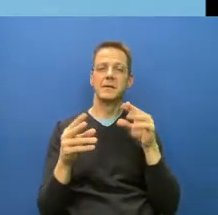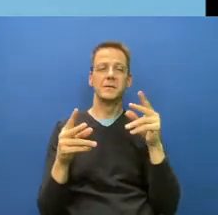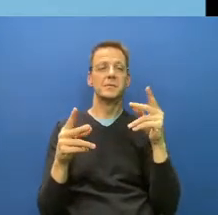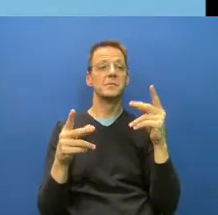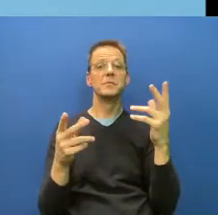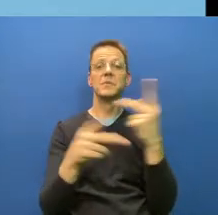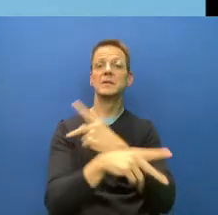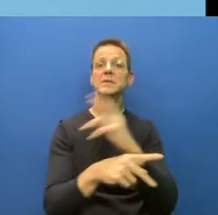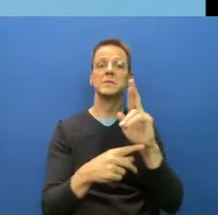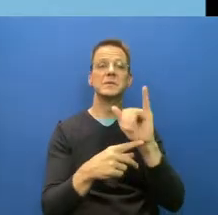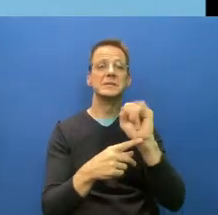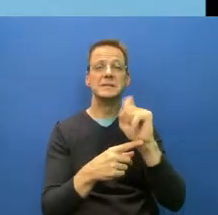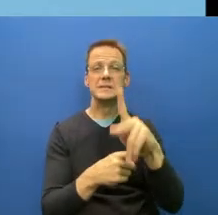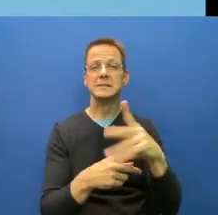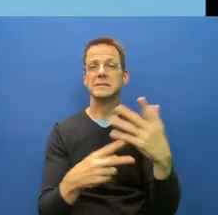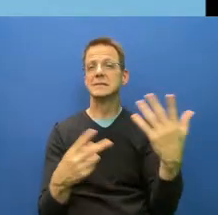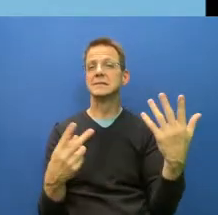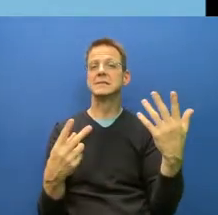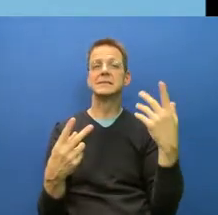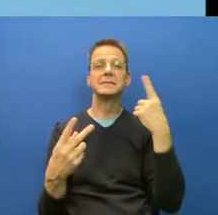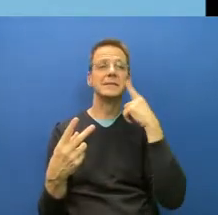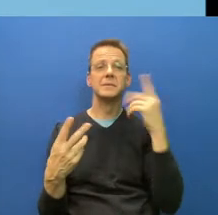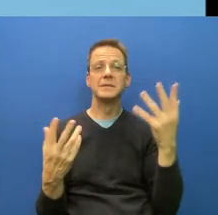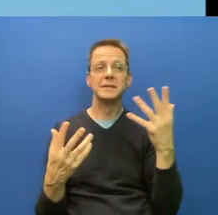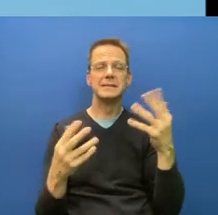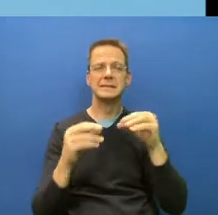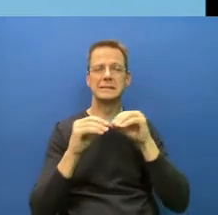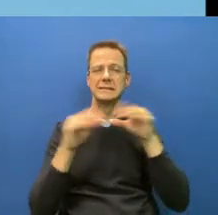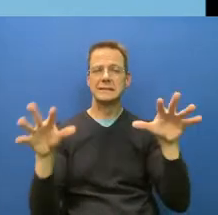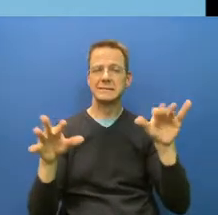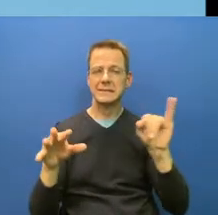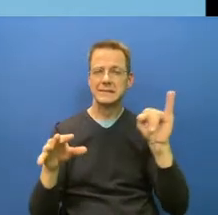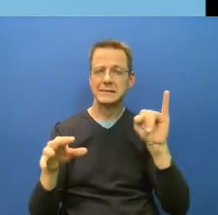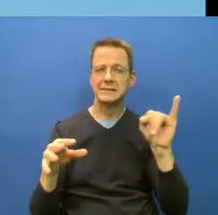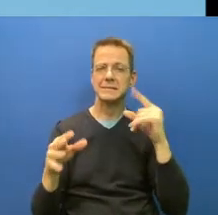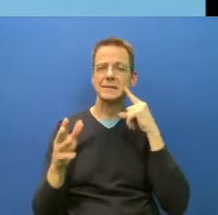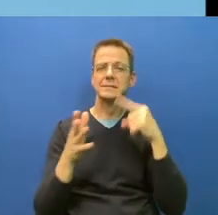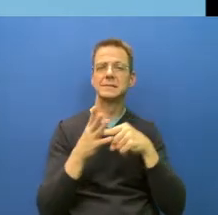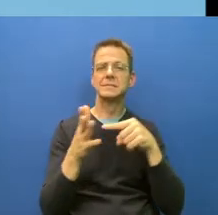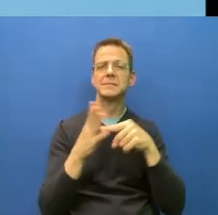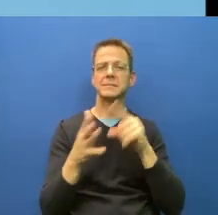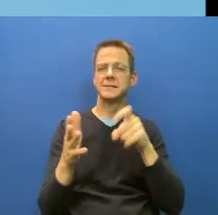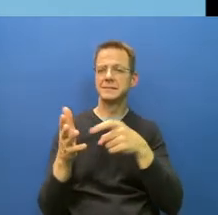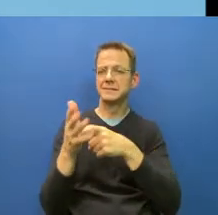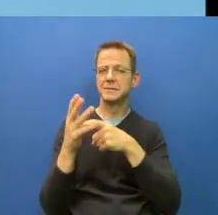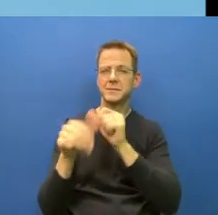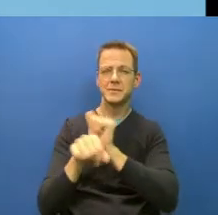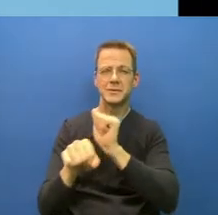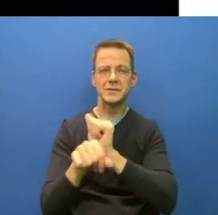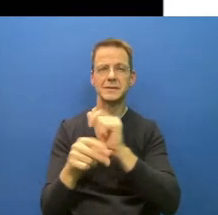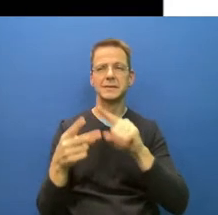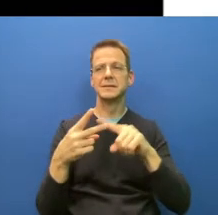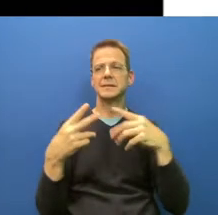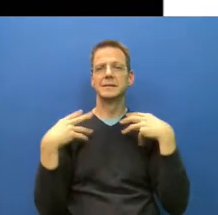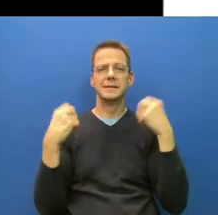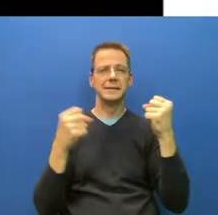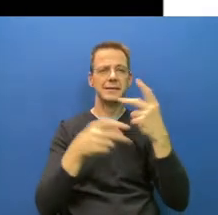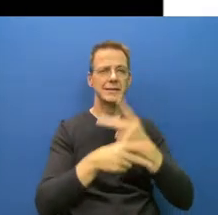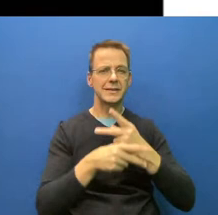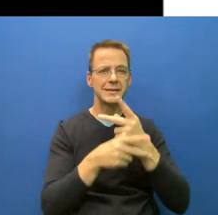healthcare workers, teacher, hospitality workers, etc. And on this graph, we see the yellow line, how little